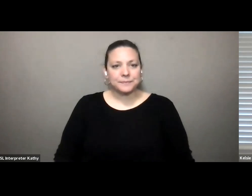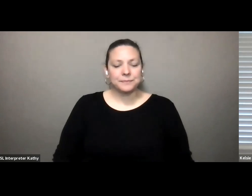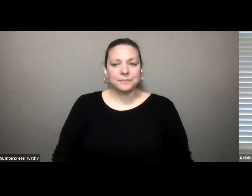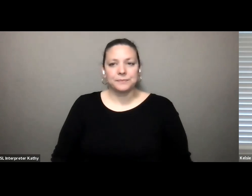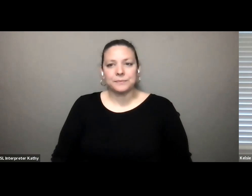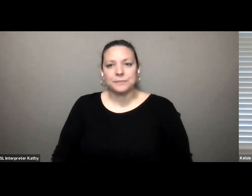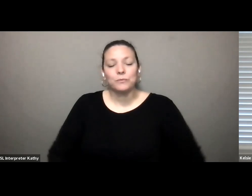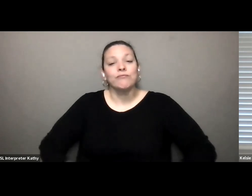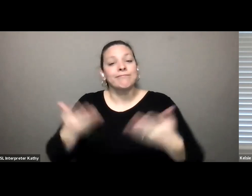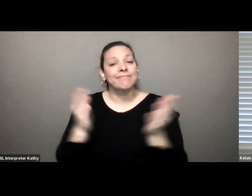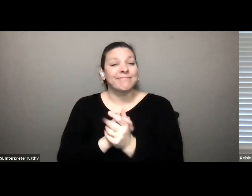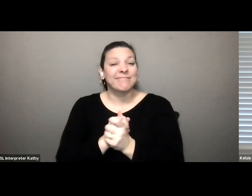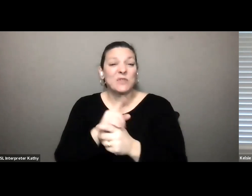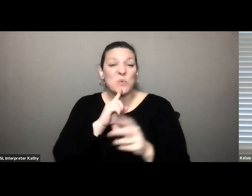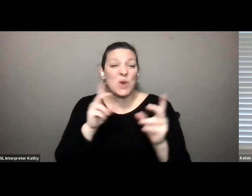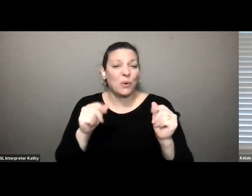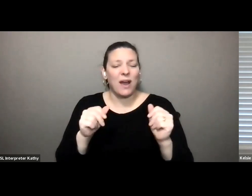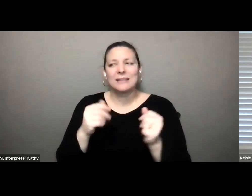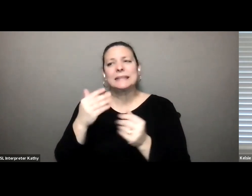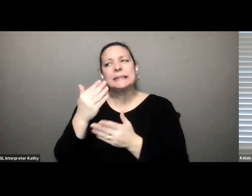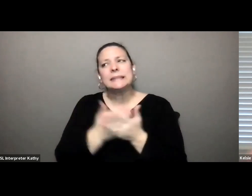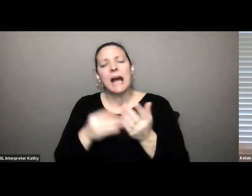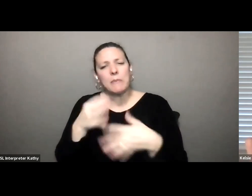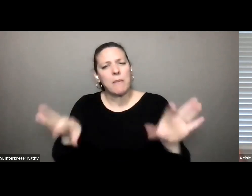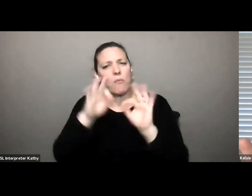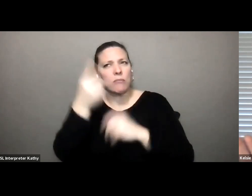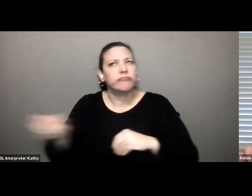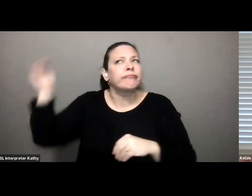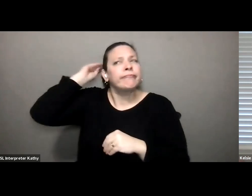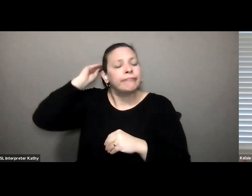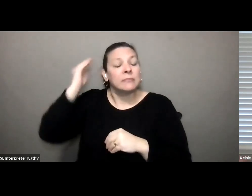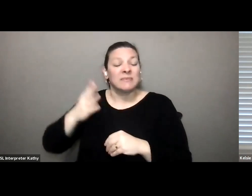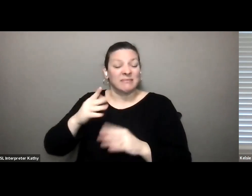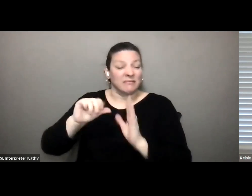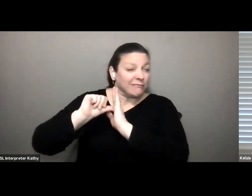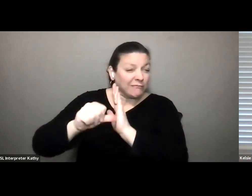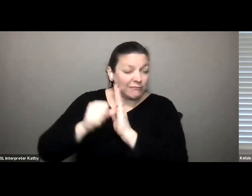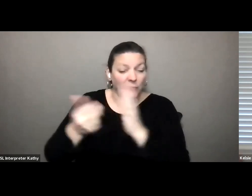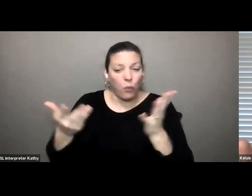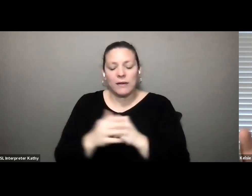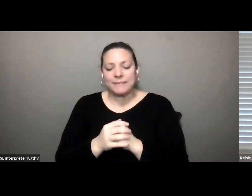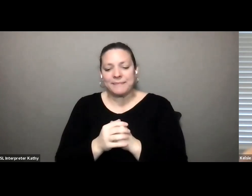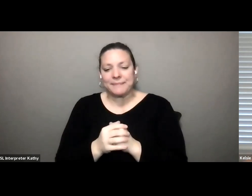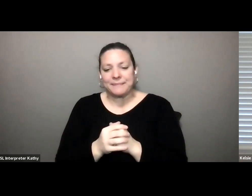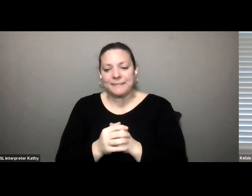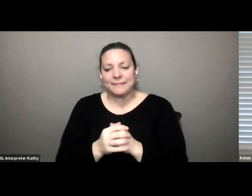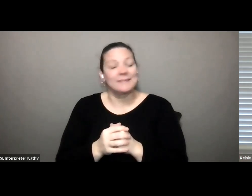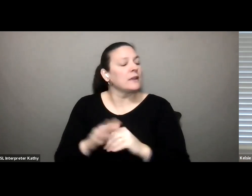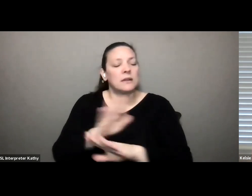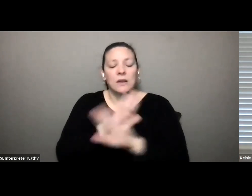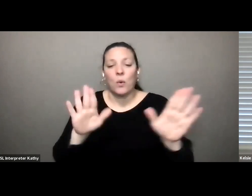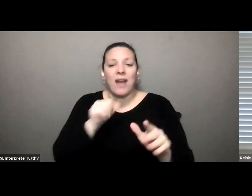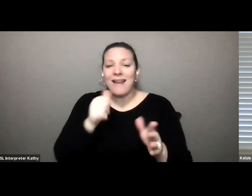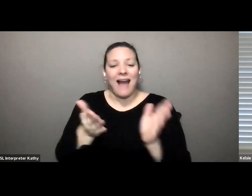all right so i just want to go over our key takeaways again what i'm trying to reiterate is that this is not we are not pursuing